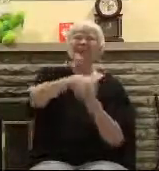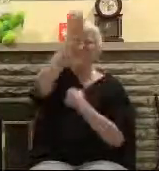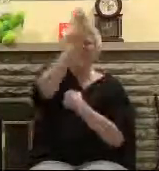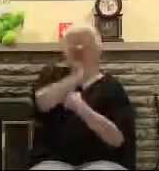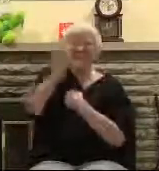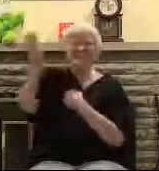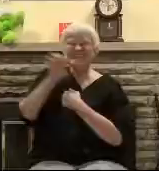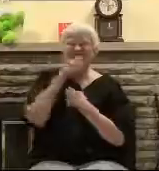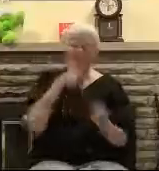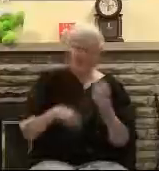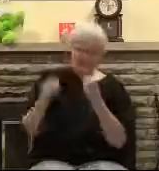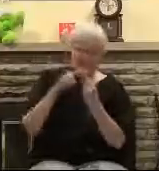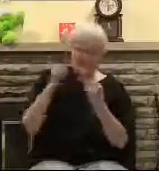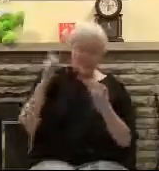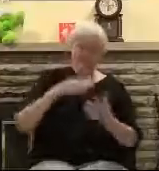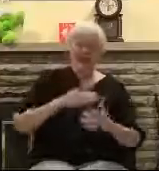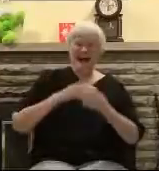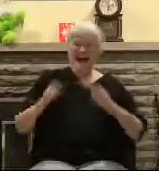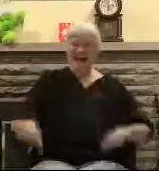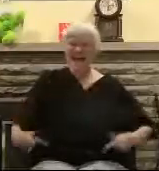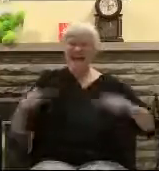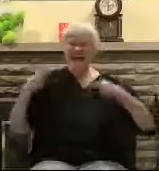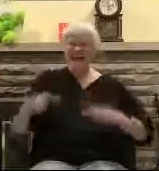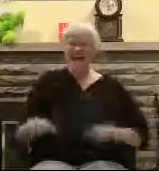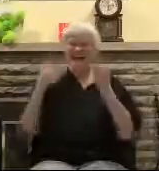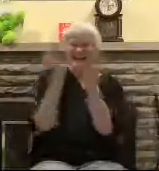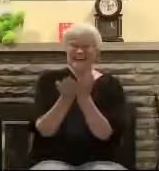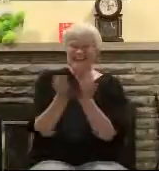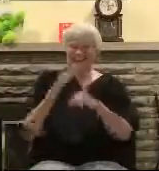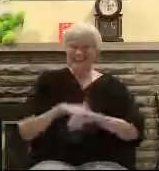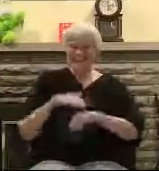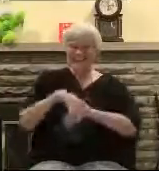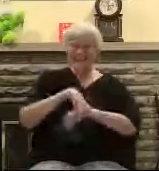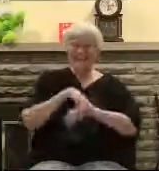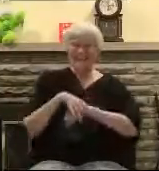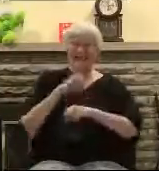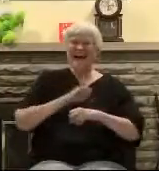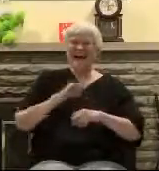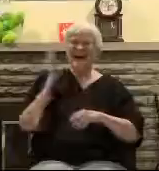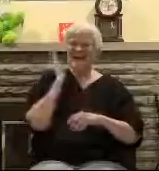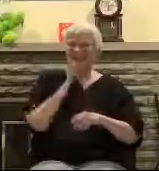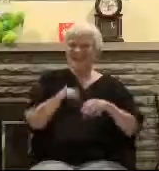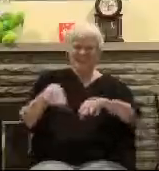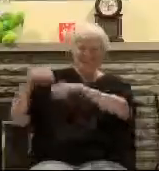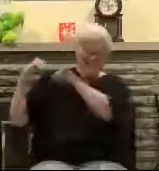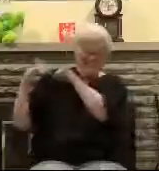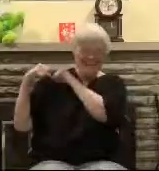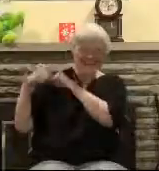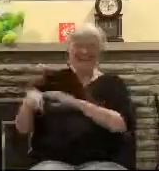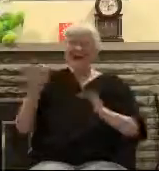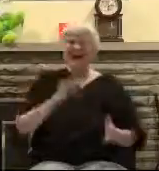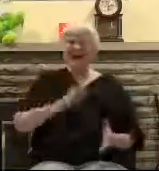the old rugged cross Till my trophies at